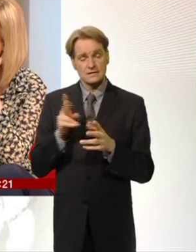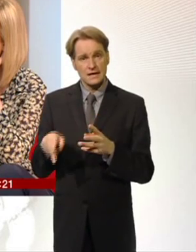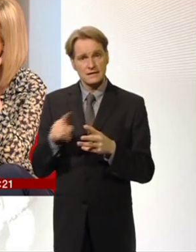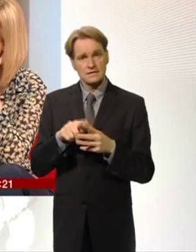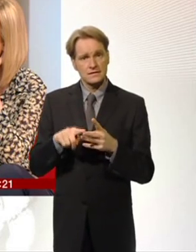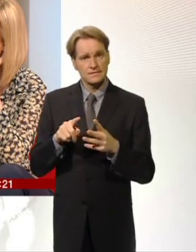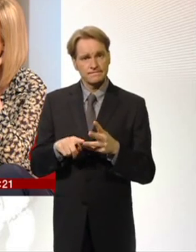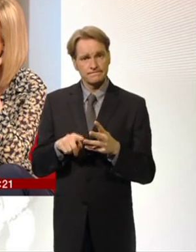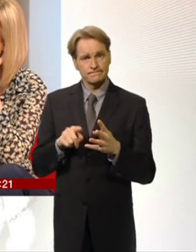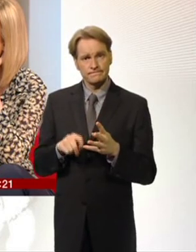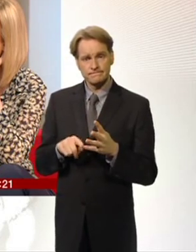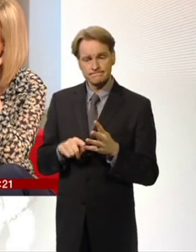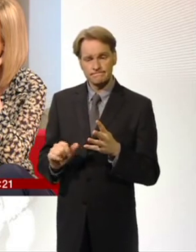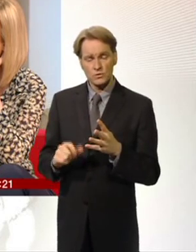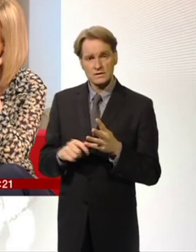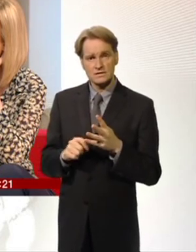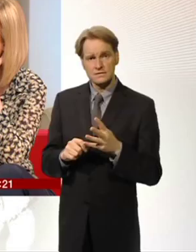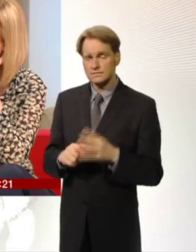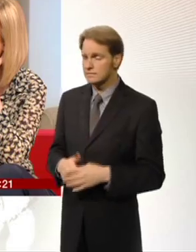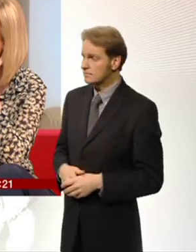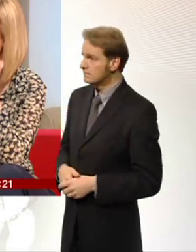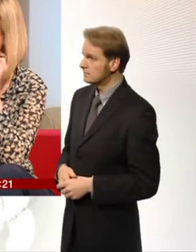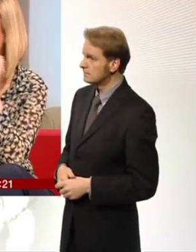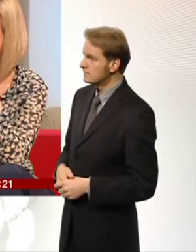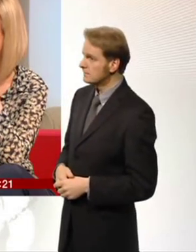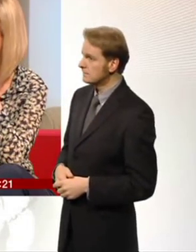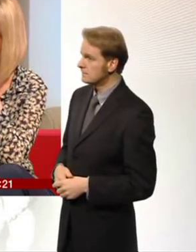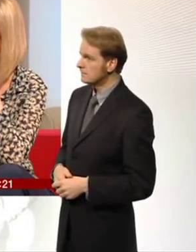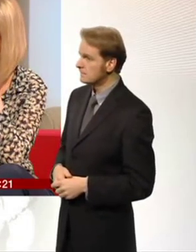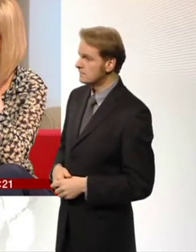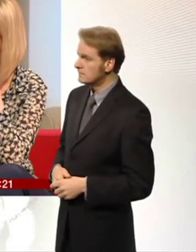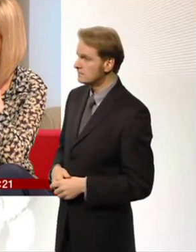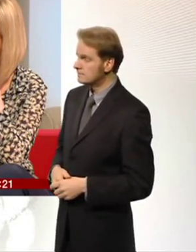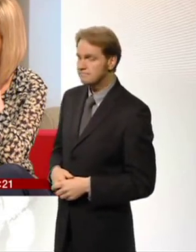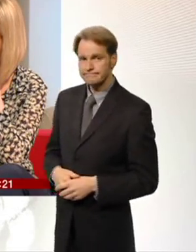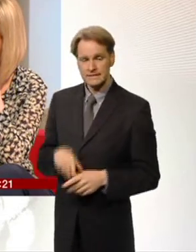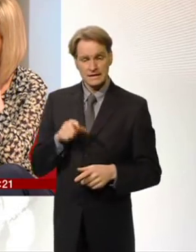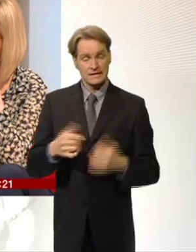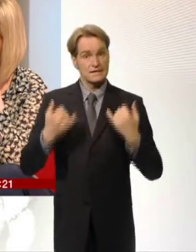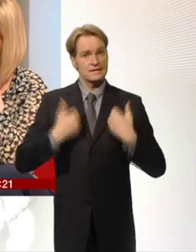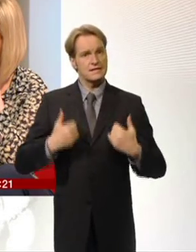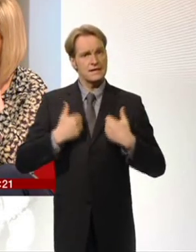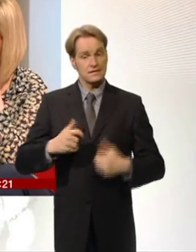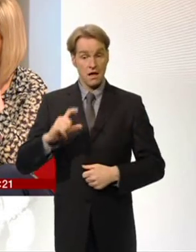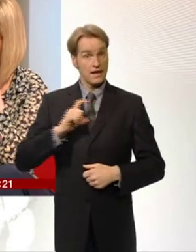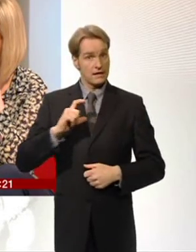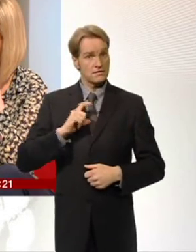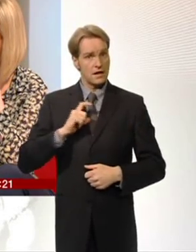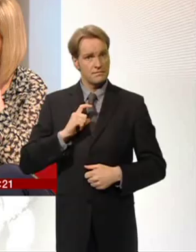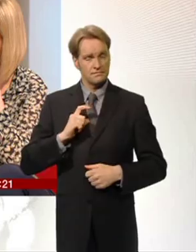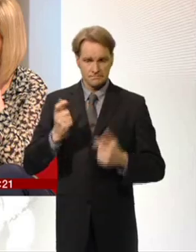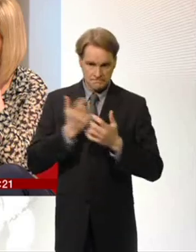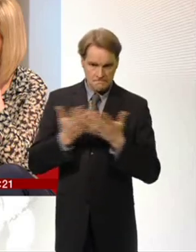It's a disease, isn't it, which touches so many people. If you, so many families suffer with breast cancer. Are we